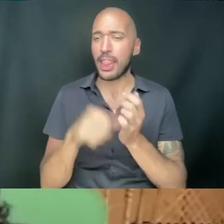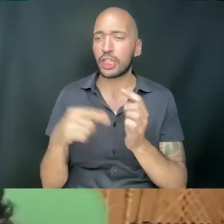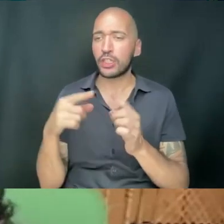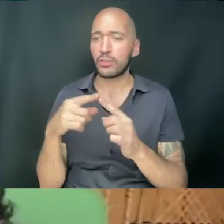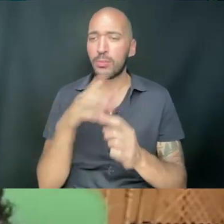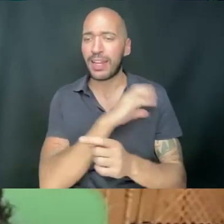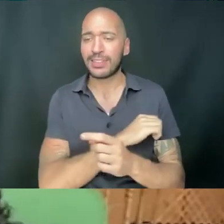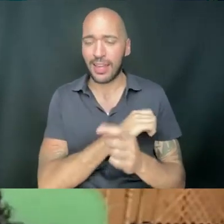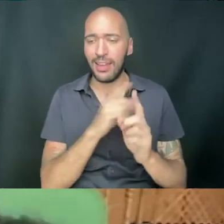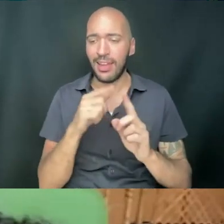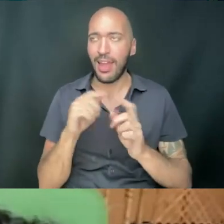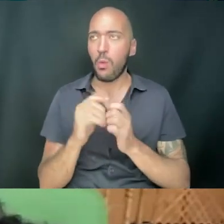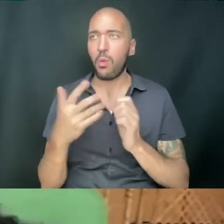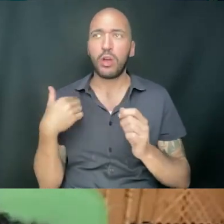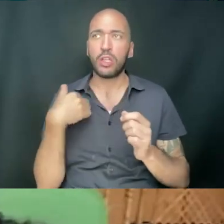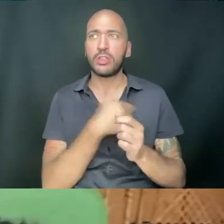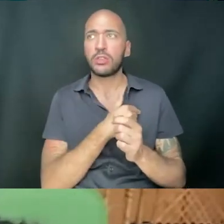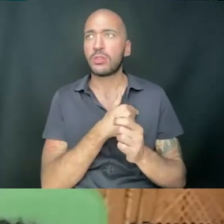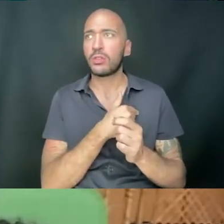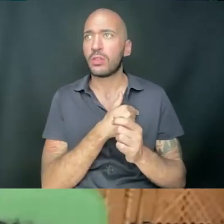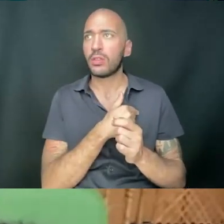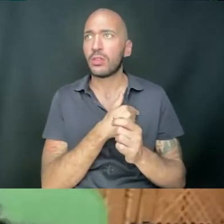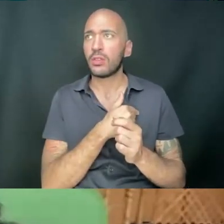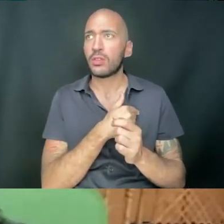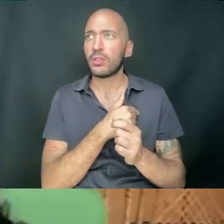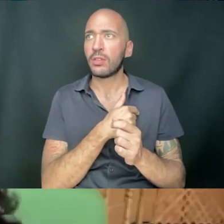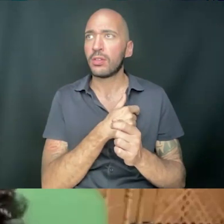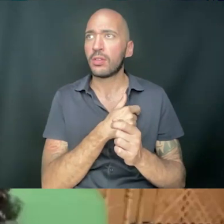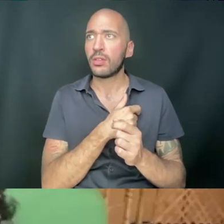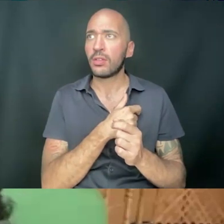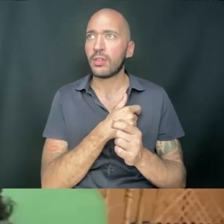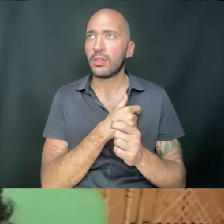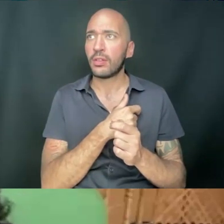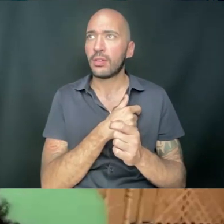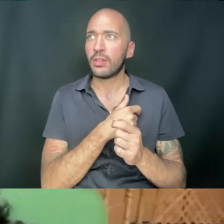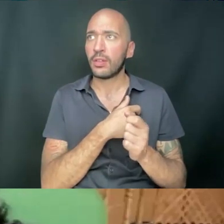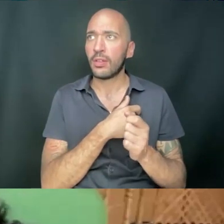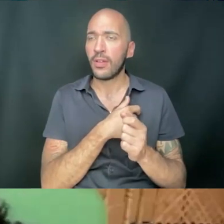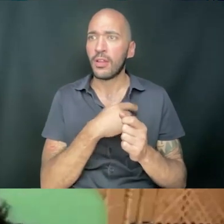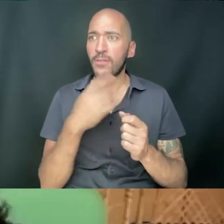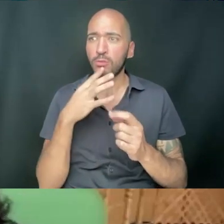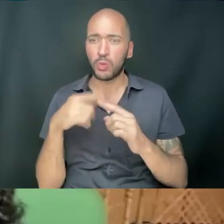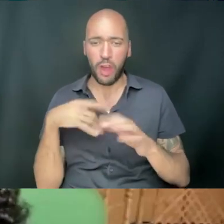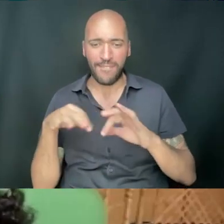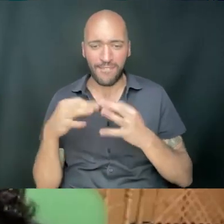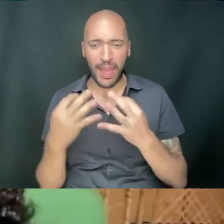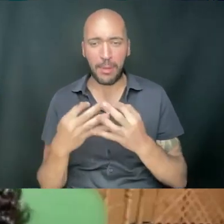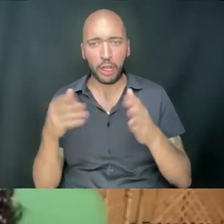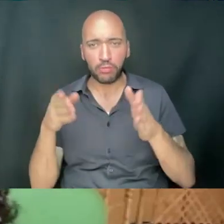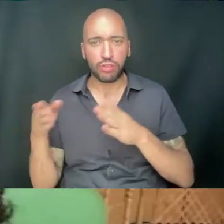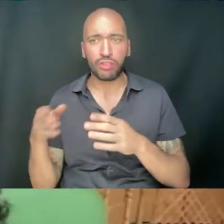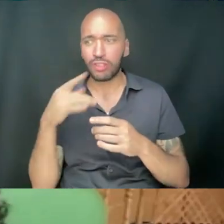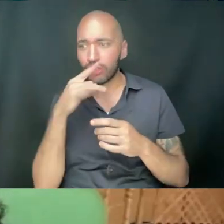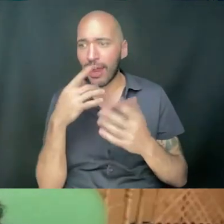About what, what would we say if we could, if we could speak to a family, um, a person, a